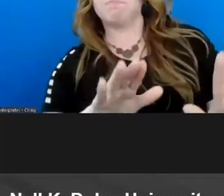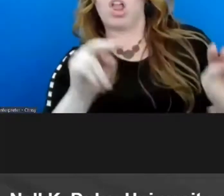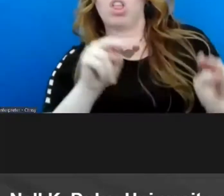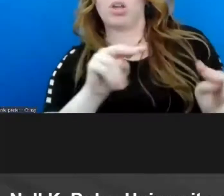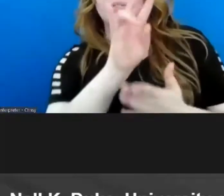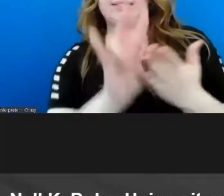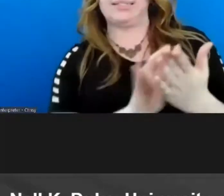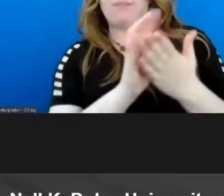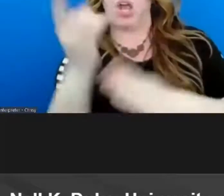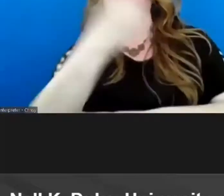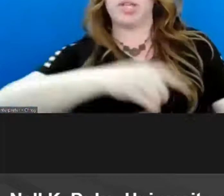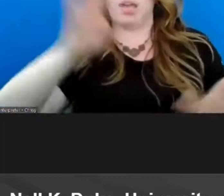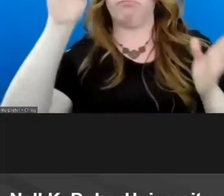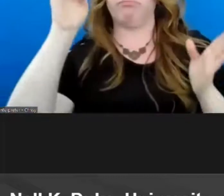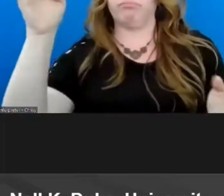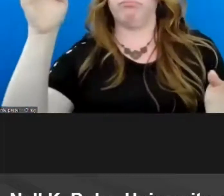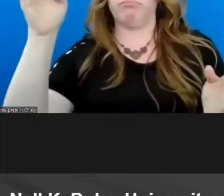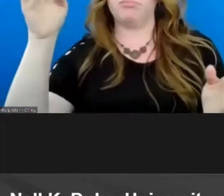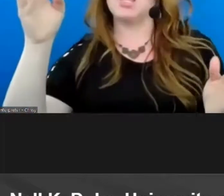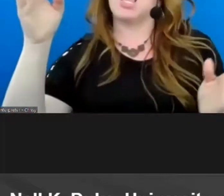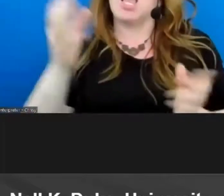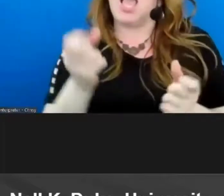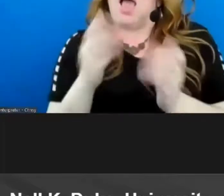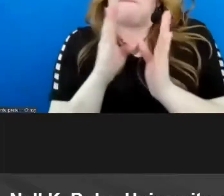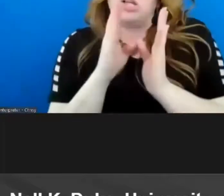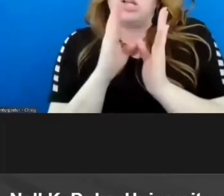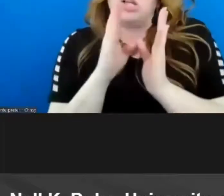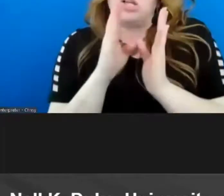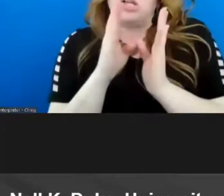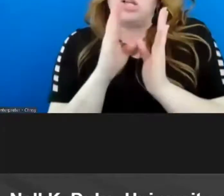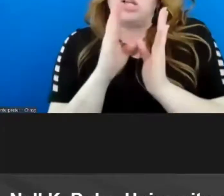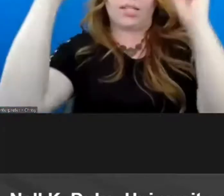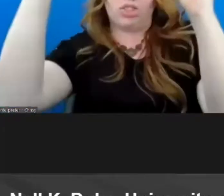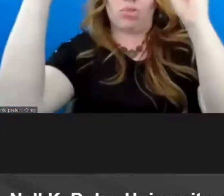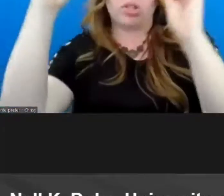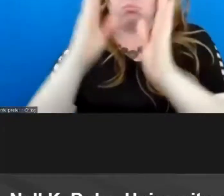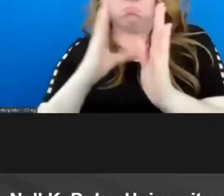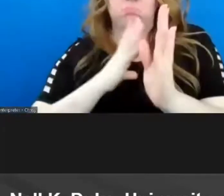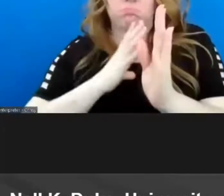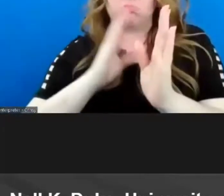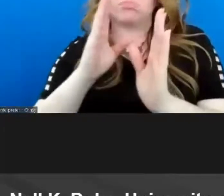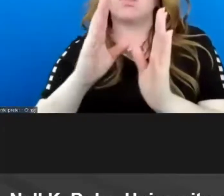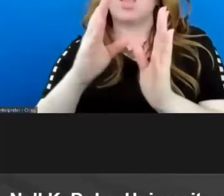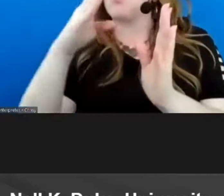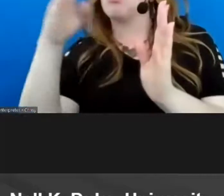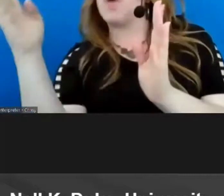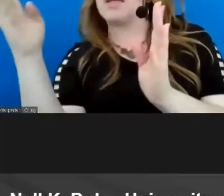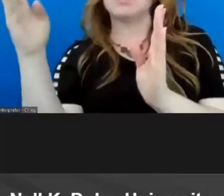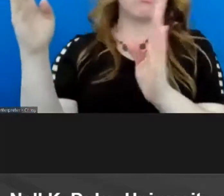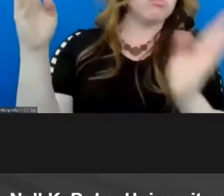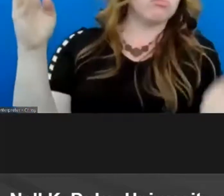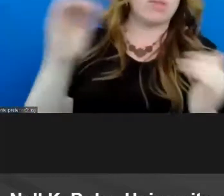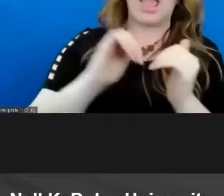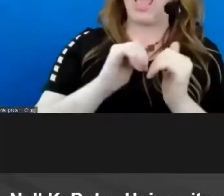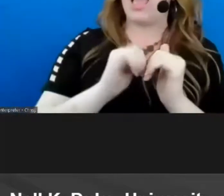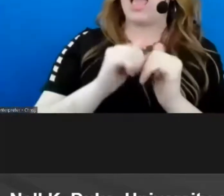day how much of that day are we going to spend on phonics instruction and now how are we going to use the rest of that day and how are